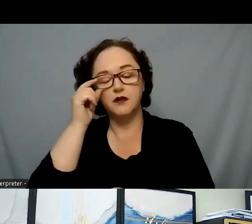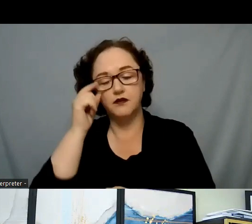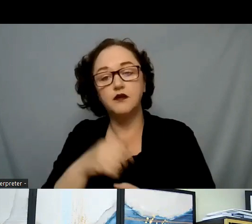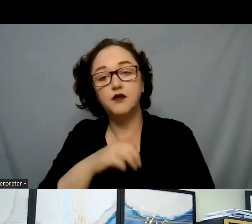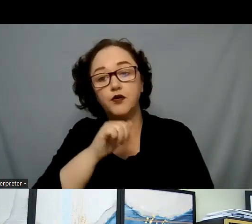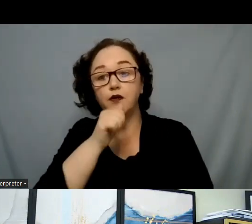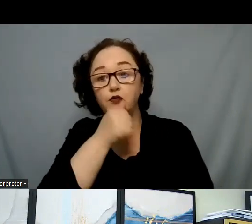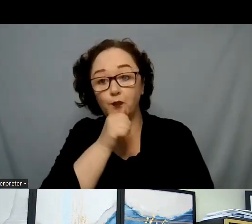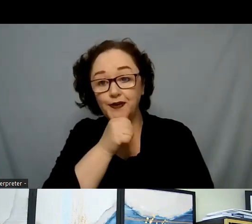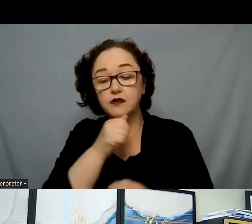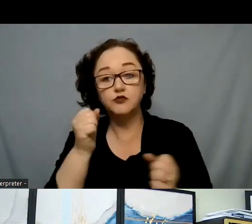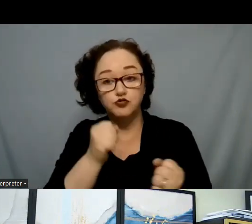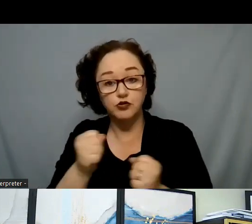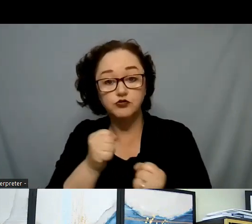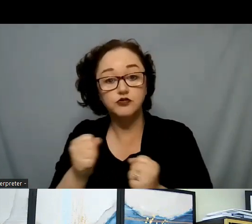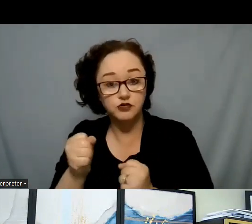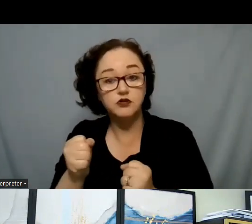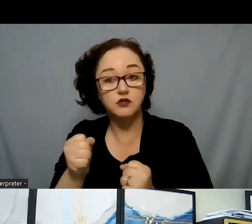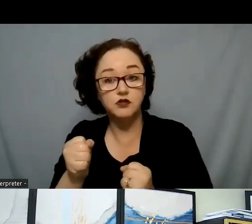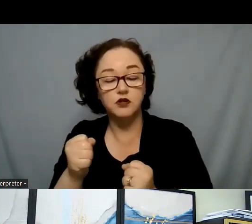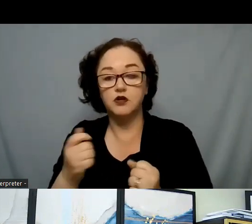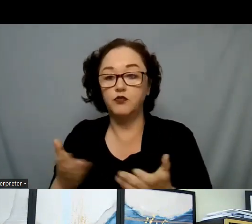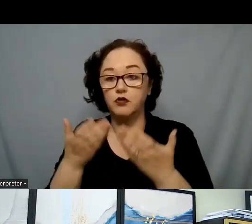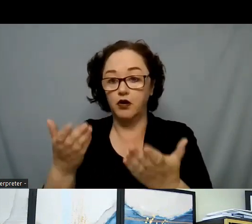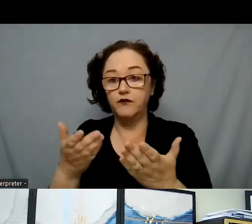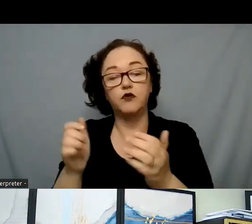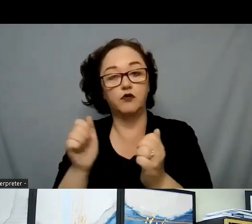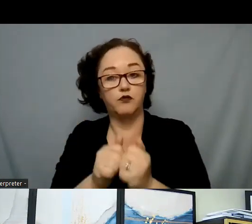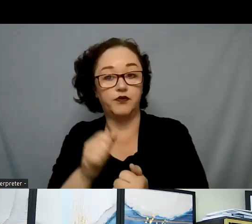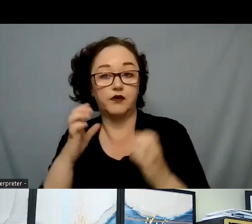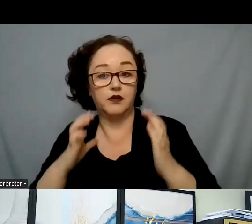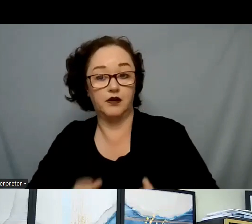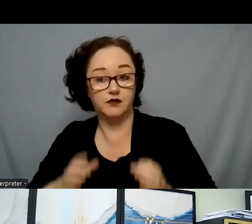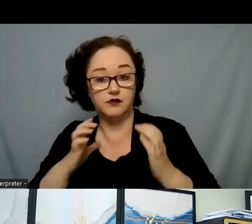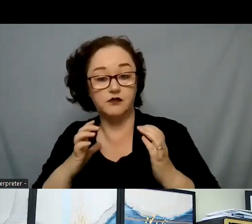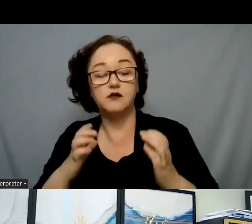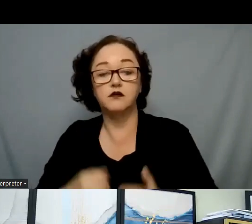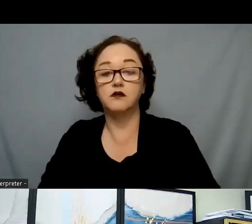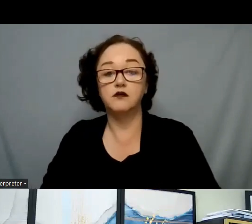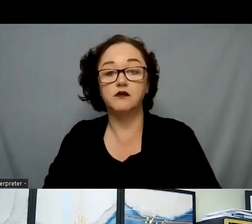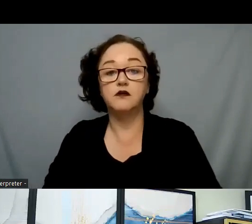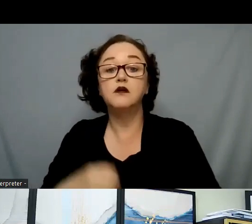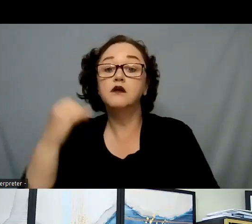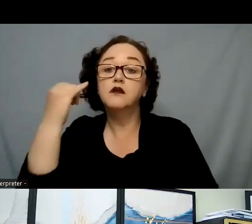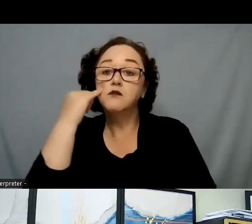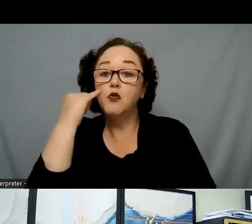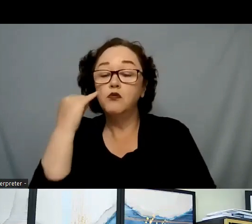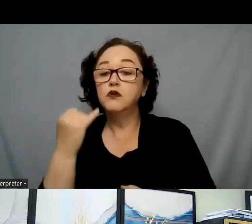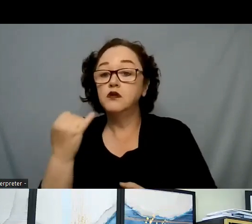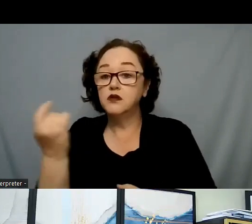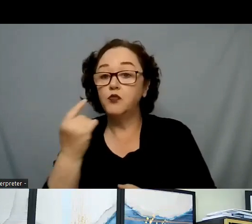with clients. And so, for those who desire to have religion or